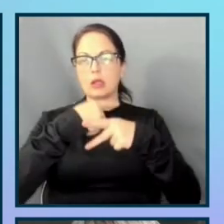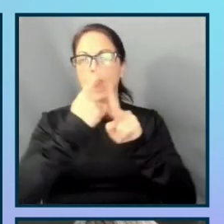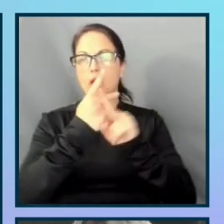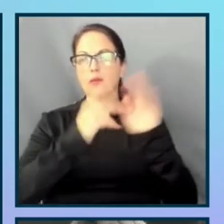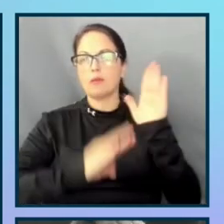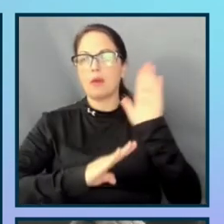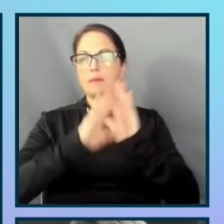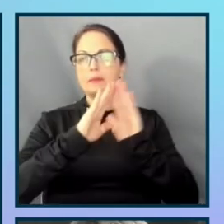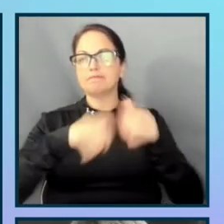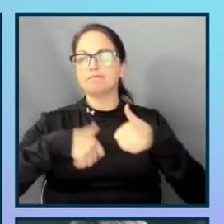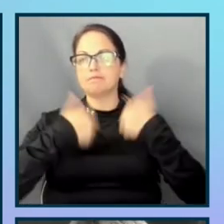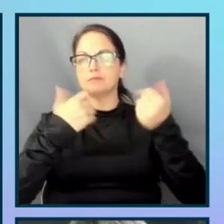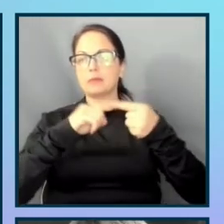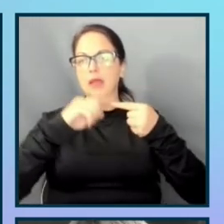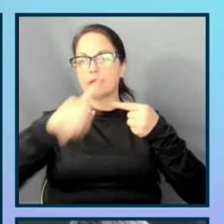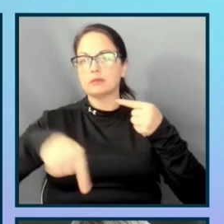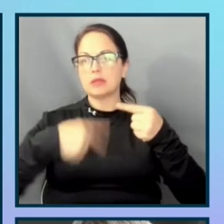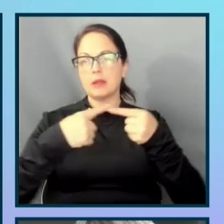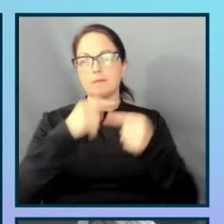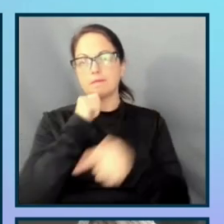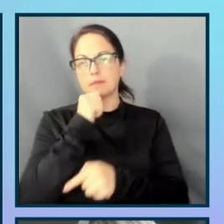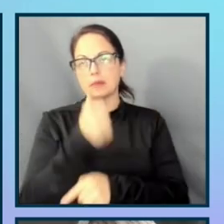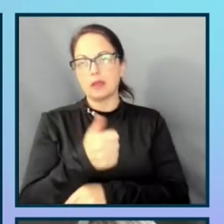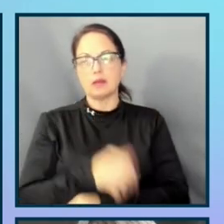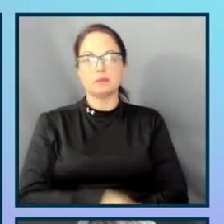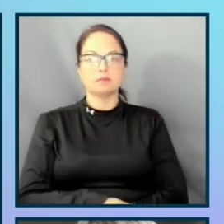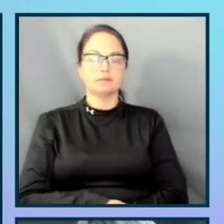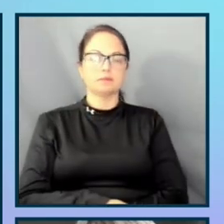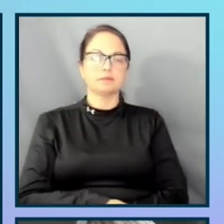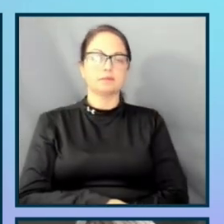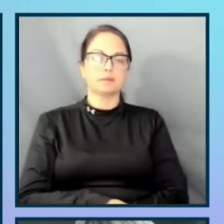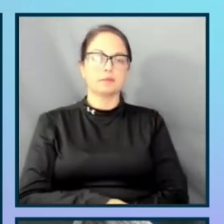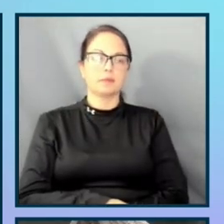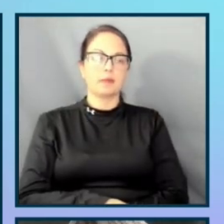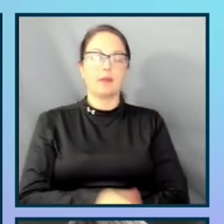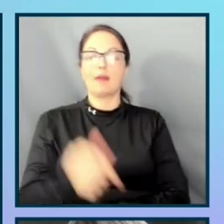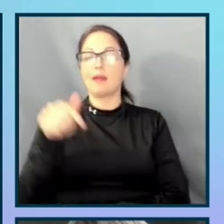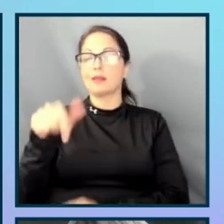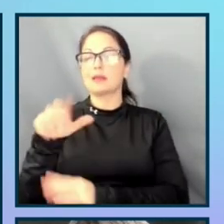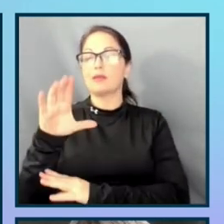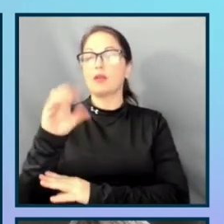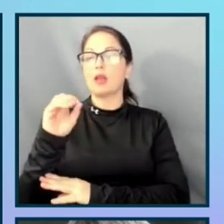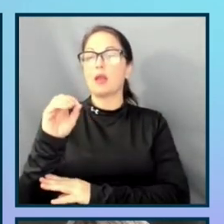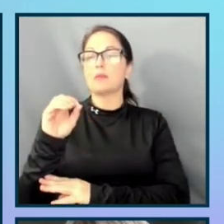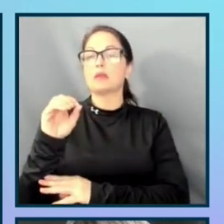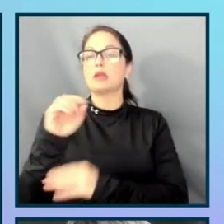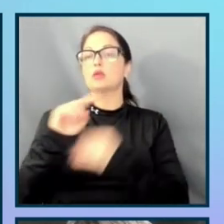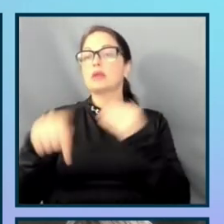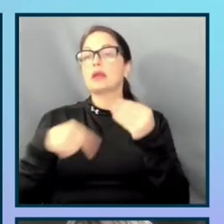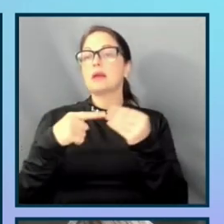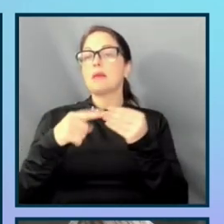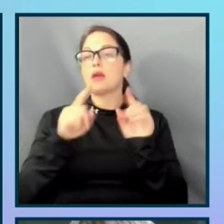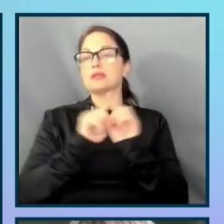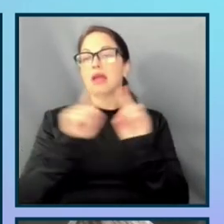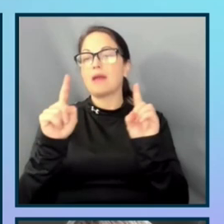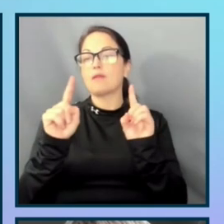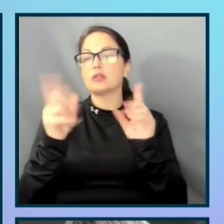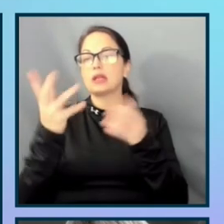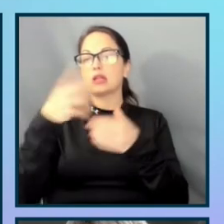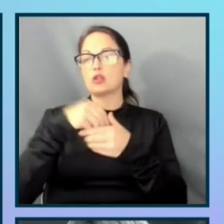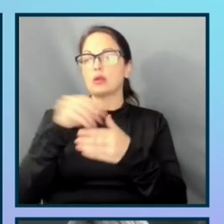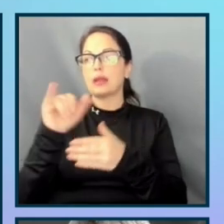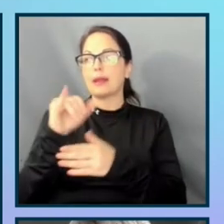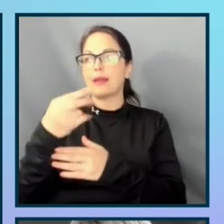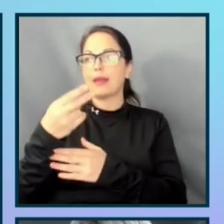cycle. Um, and this is for companies who think of a diversity inclusion as more of an HR issue